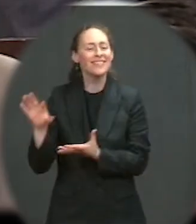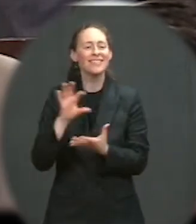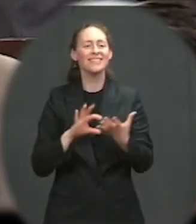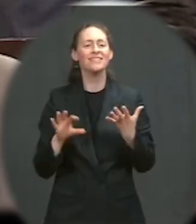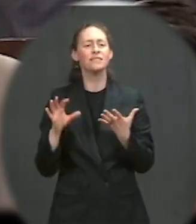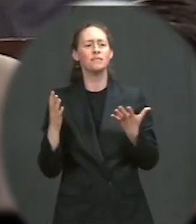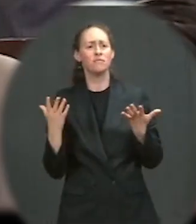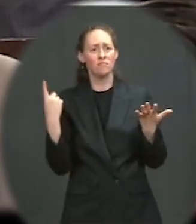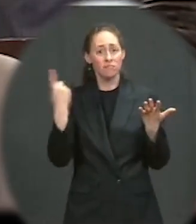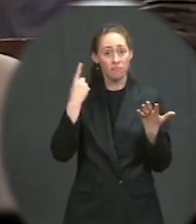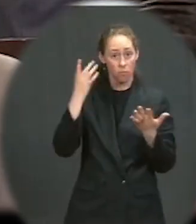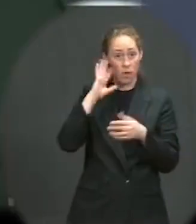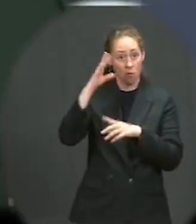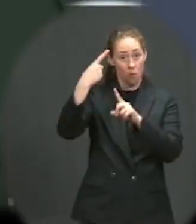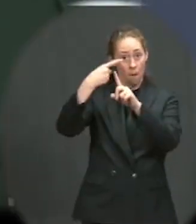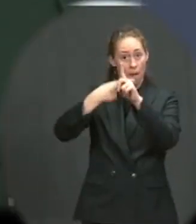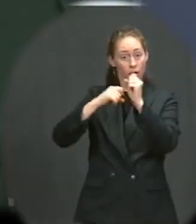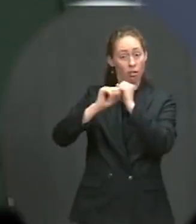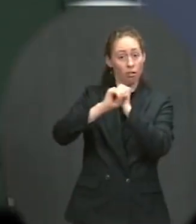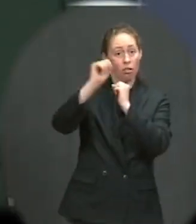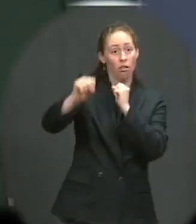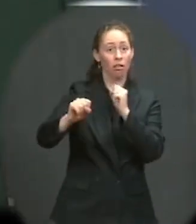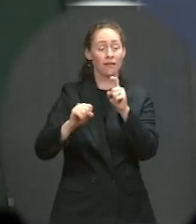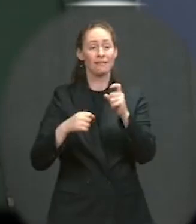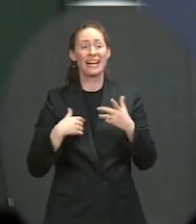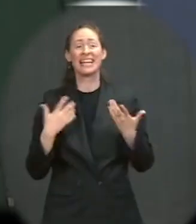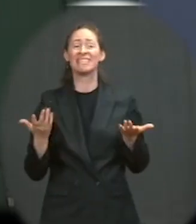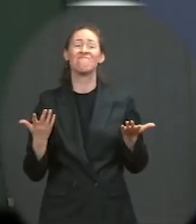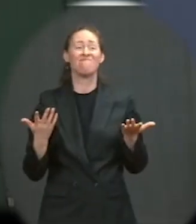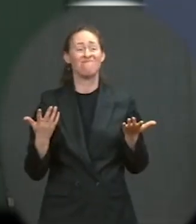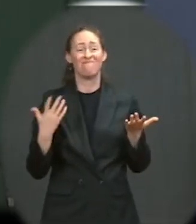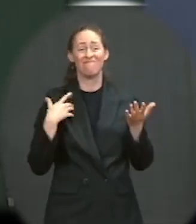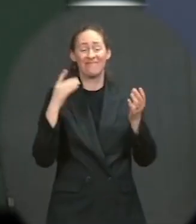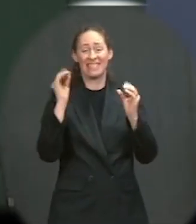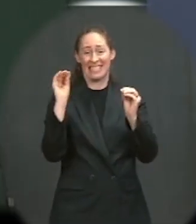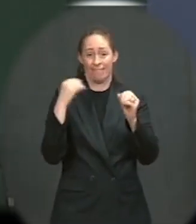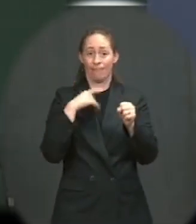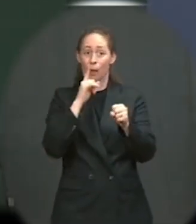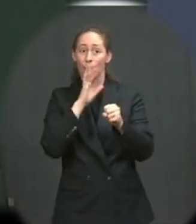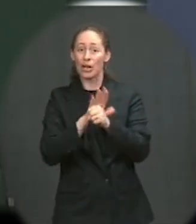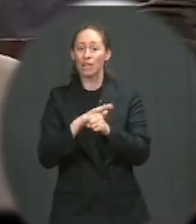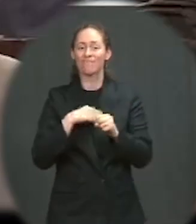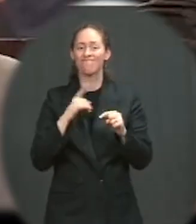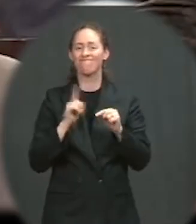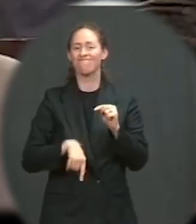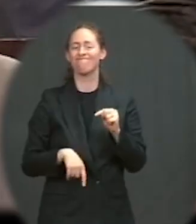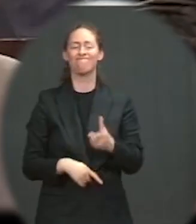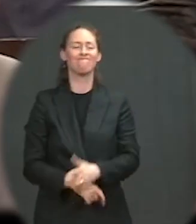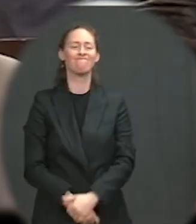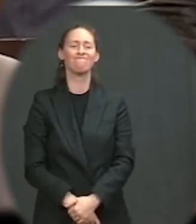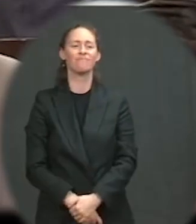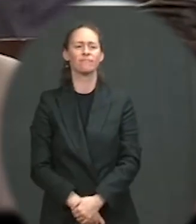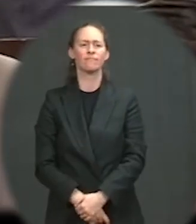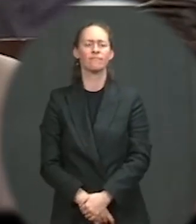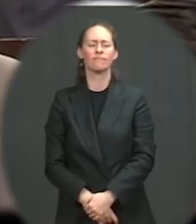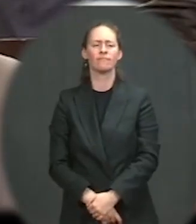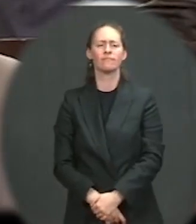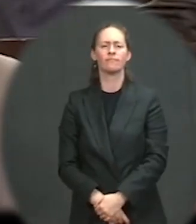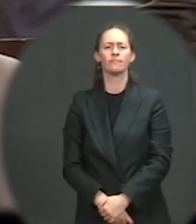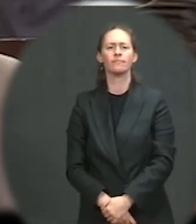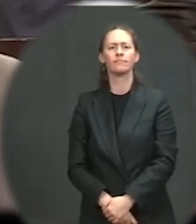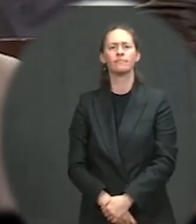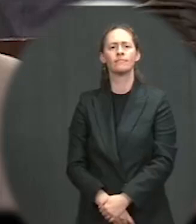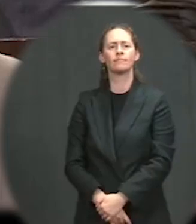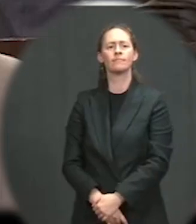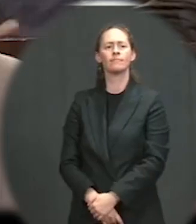extension is to be expected? I don't have anything I can confirm for you from here today. Okay, and then on guns, all advocates